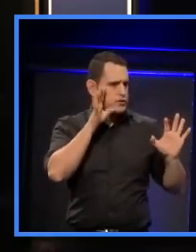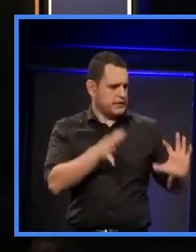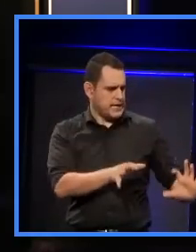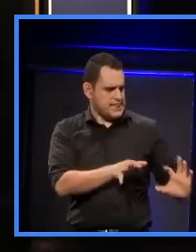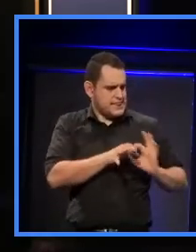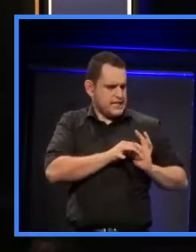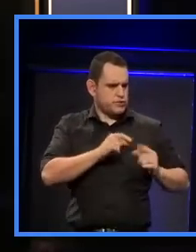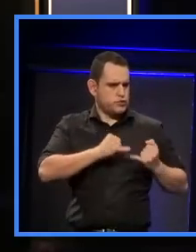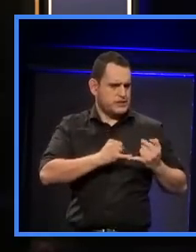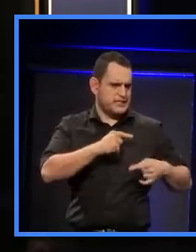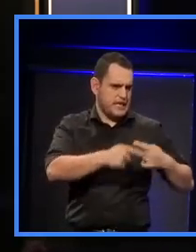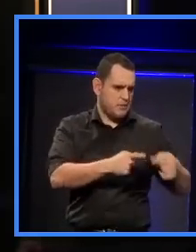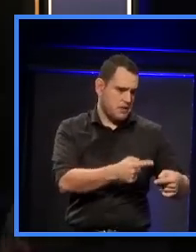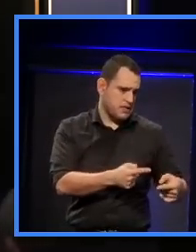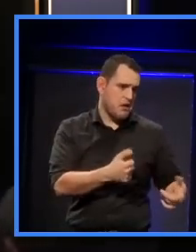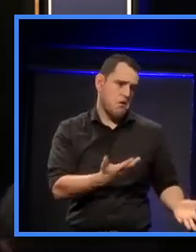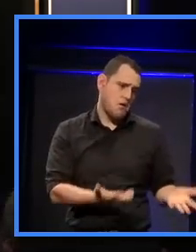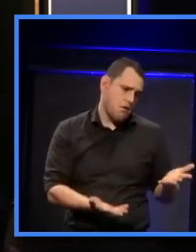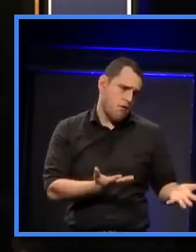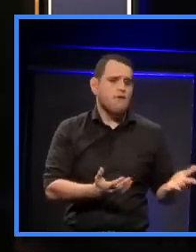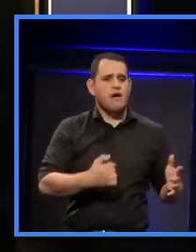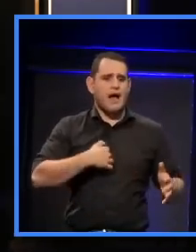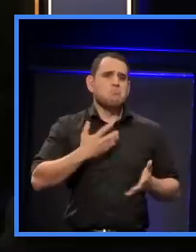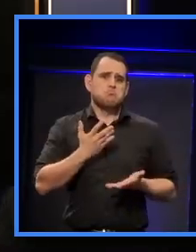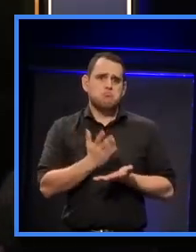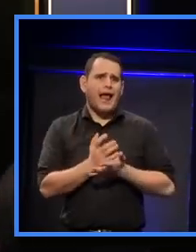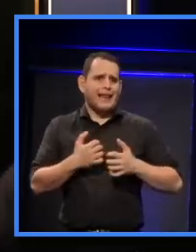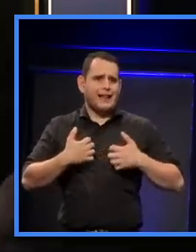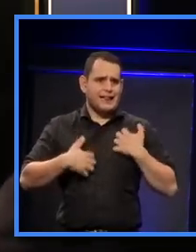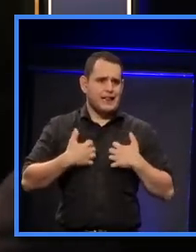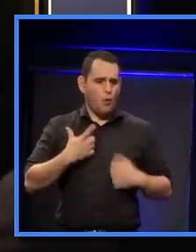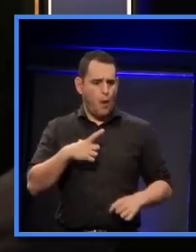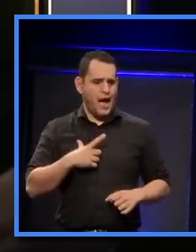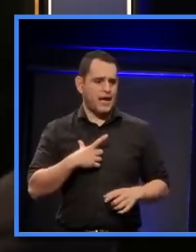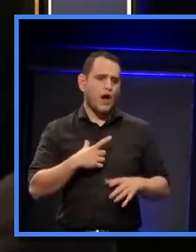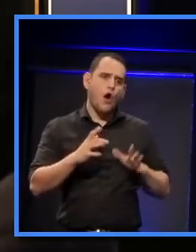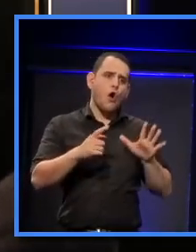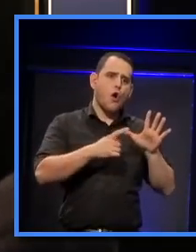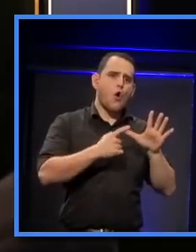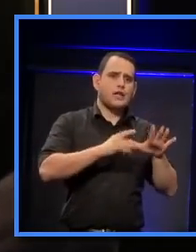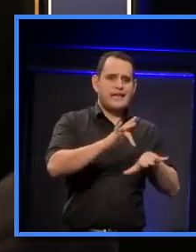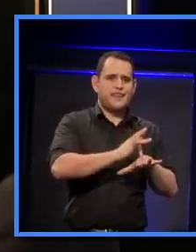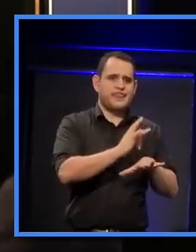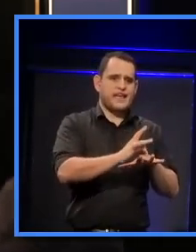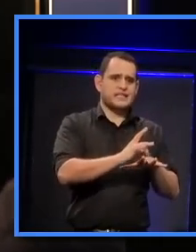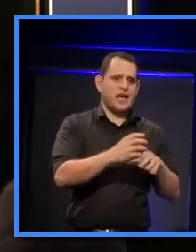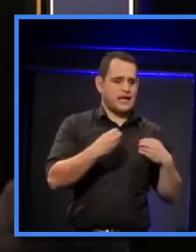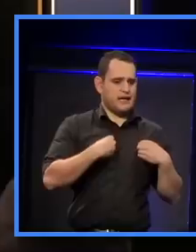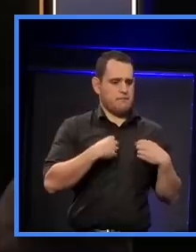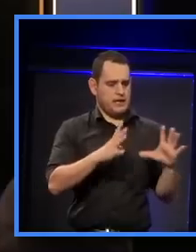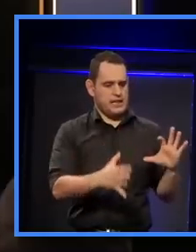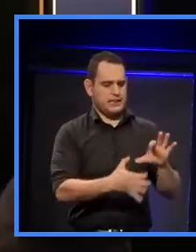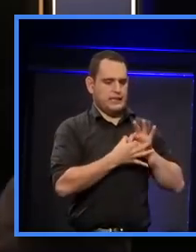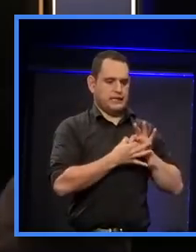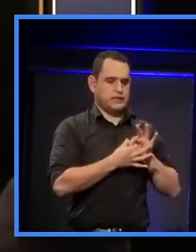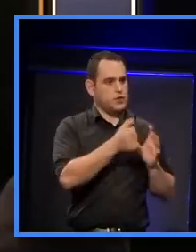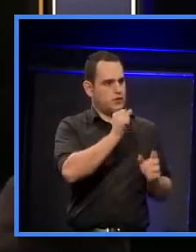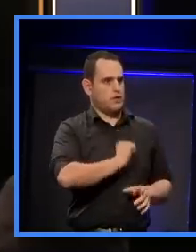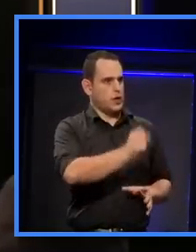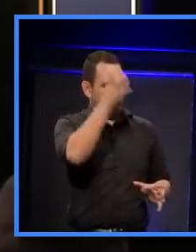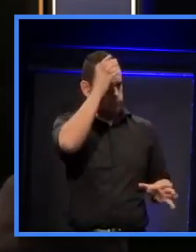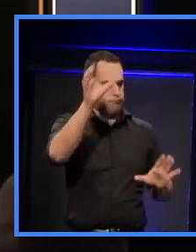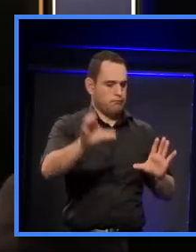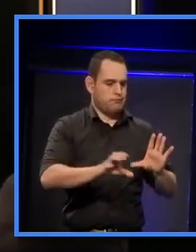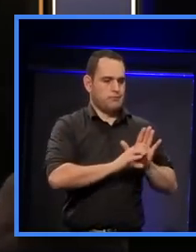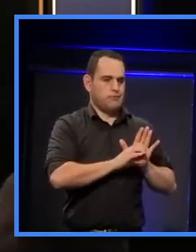important to that, I mean, I'm quite excited because we have the Auckland Theatre Company, so, you know, you're applying your great expertise to that as well. I'm not entirely